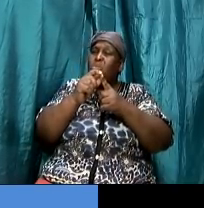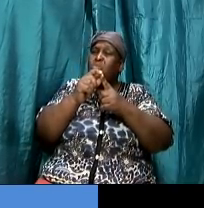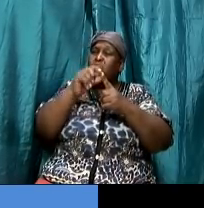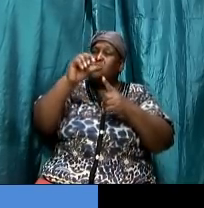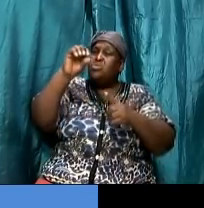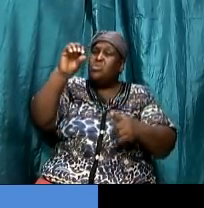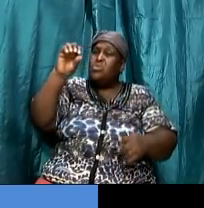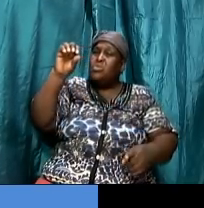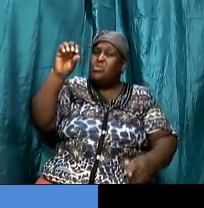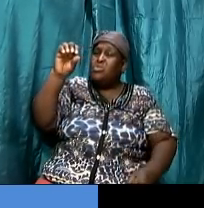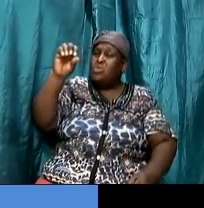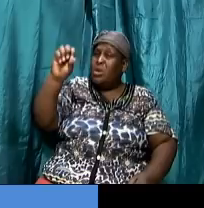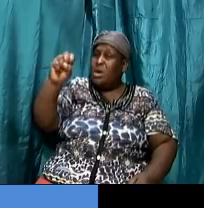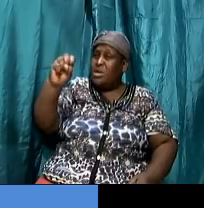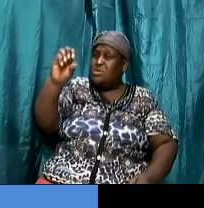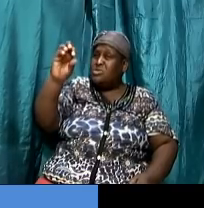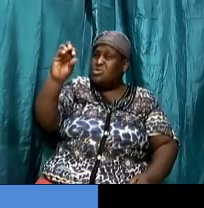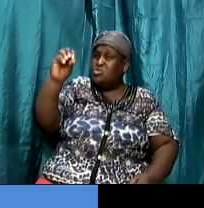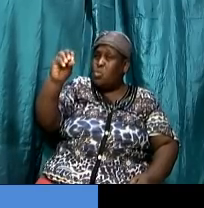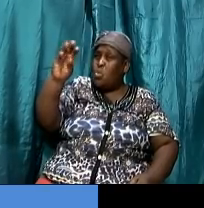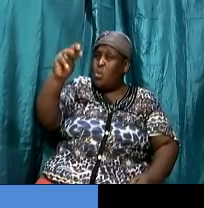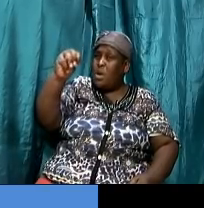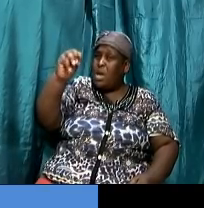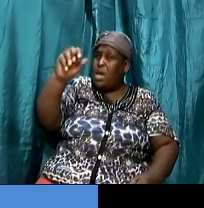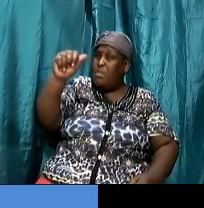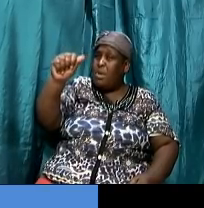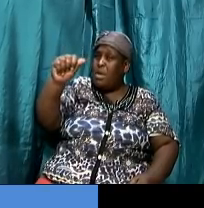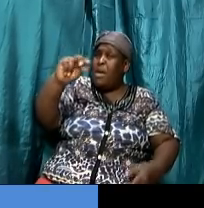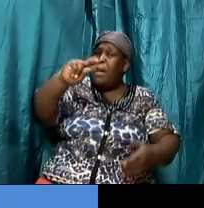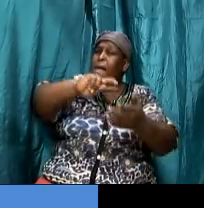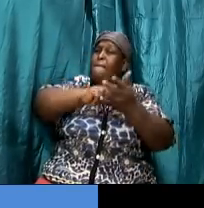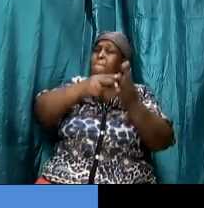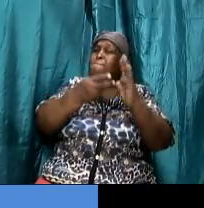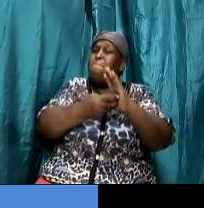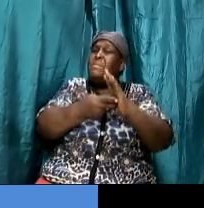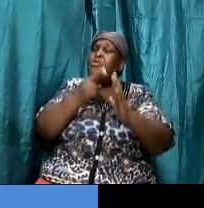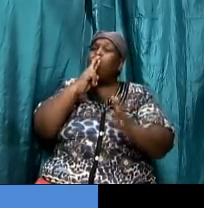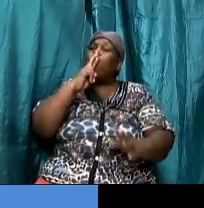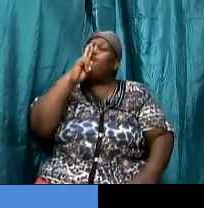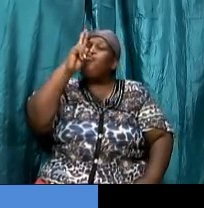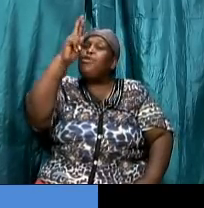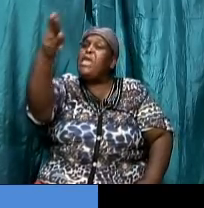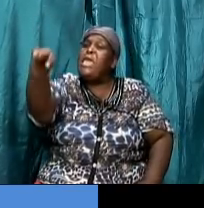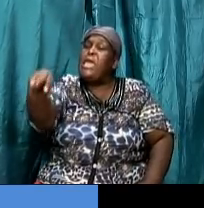and it means the reality or the substance